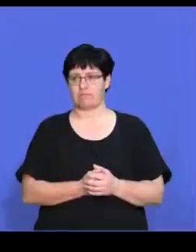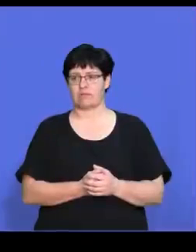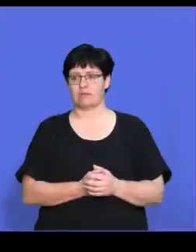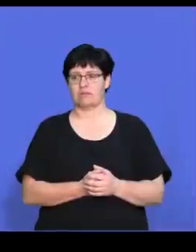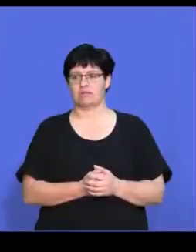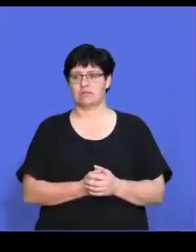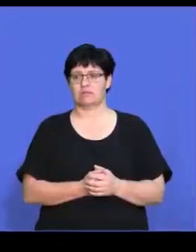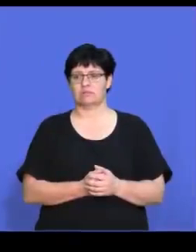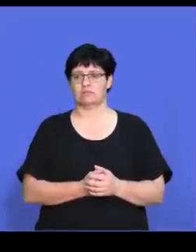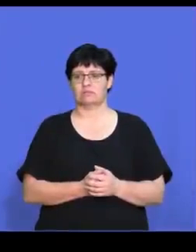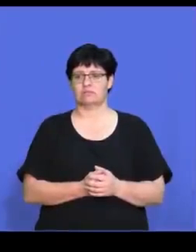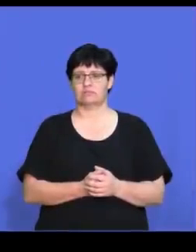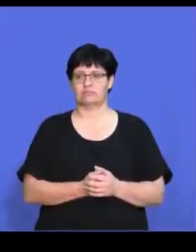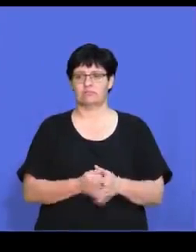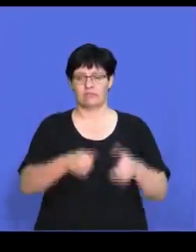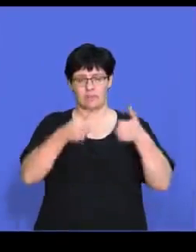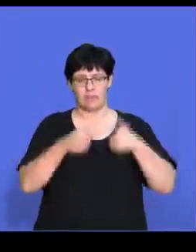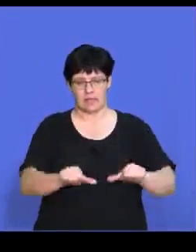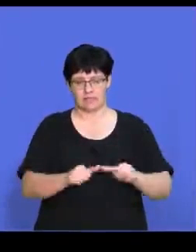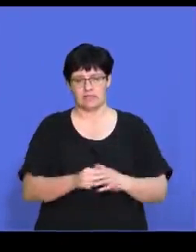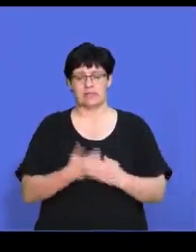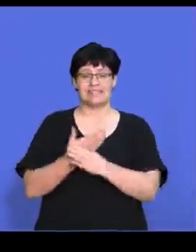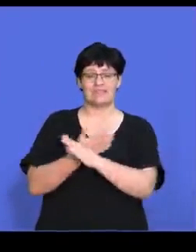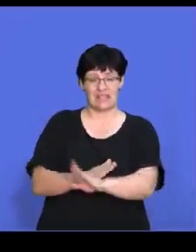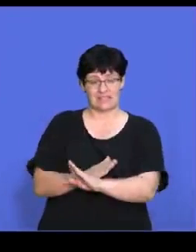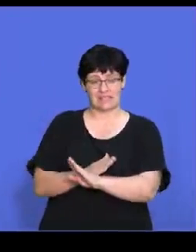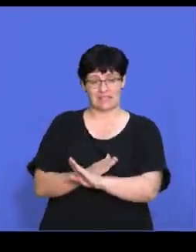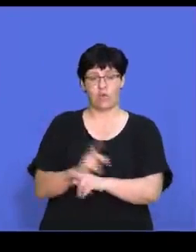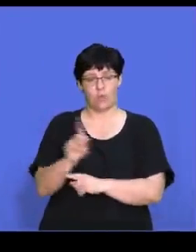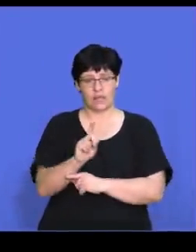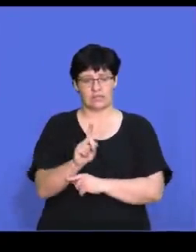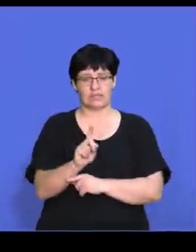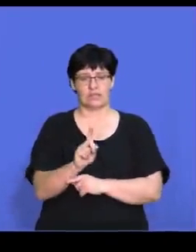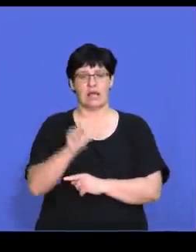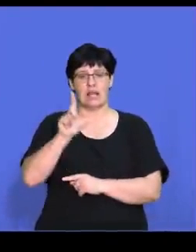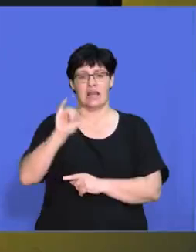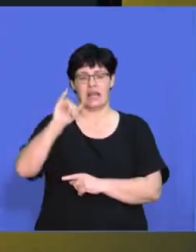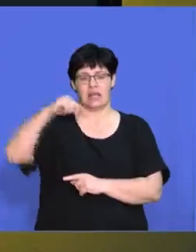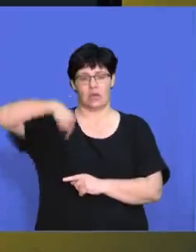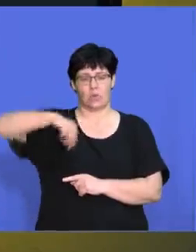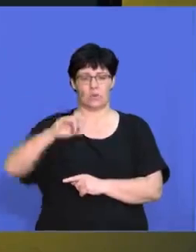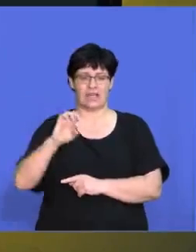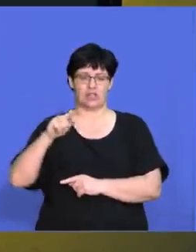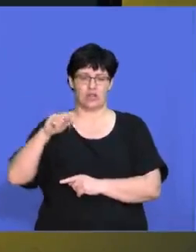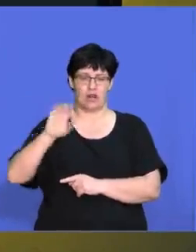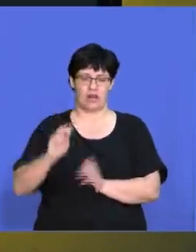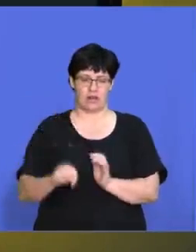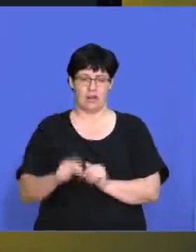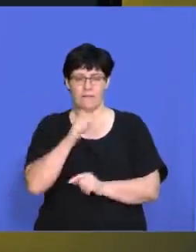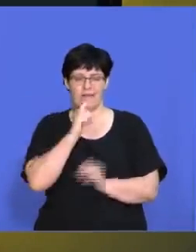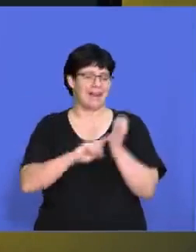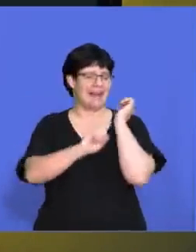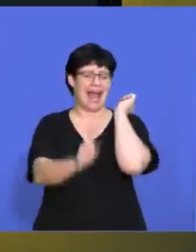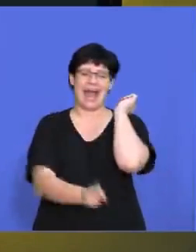Now, the next defensive strategy we have is liquidation. liquidation is the last